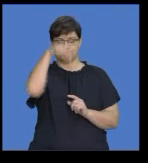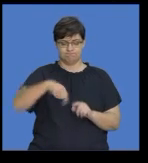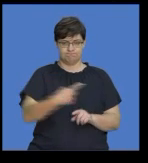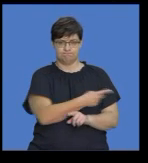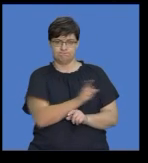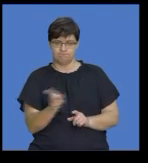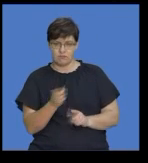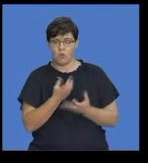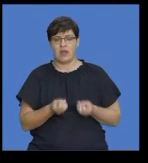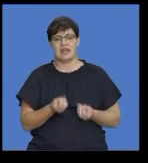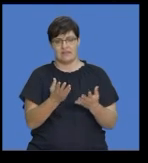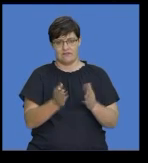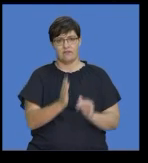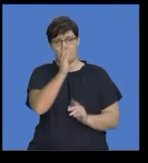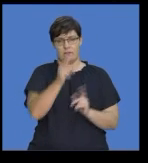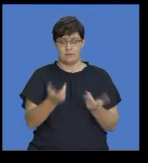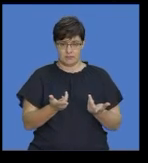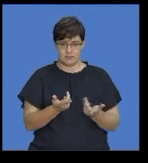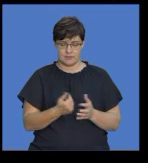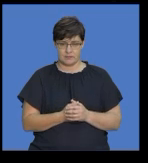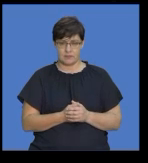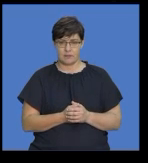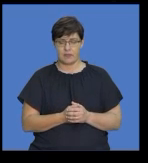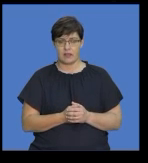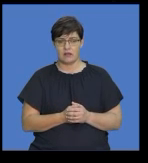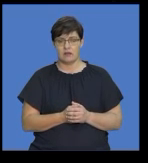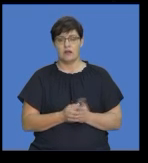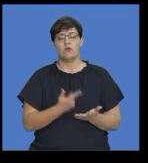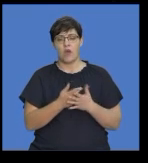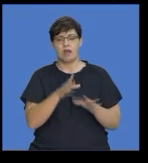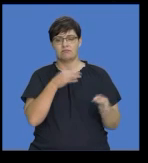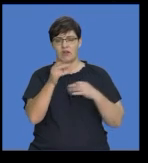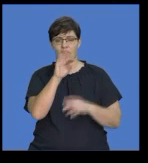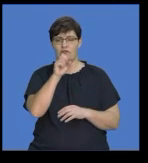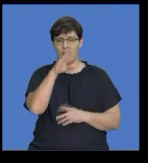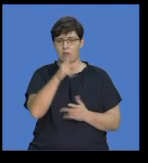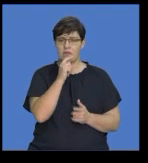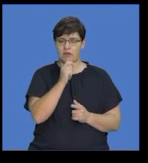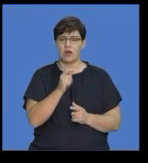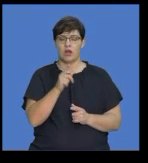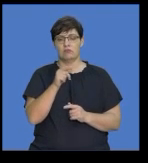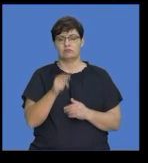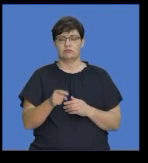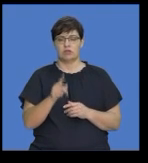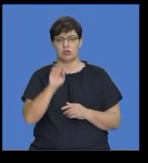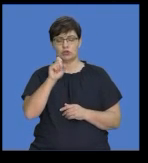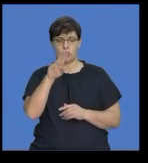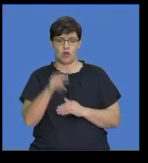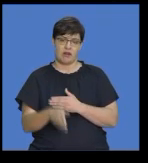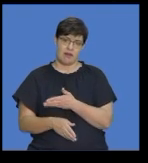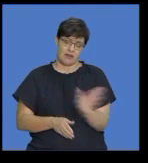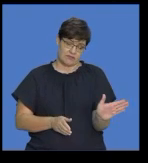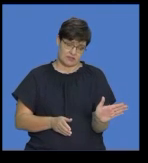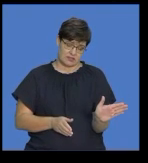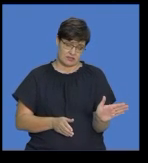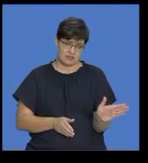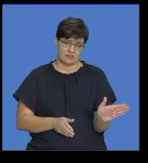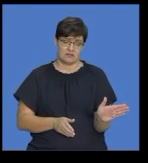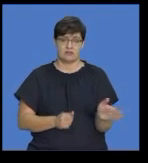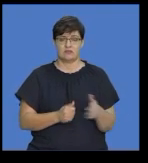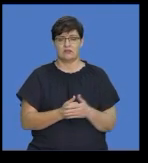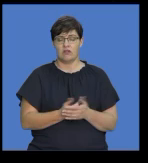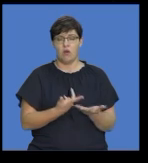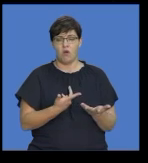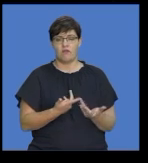Okay. So, here the verbs we would use turn left. Obviously, if you're giving a person